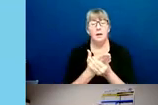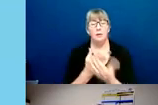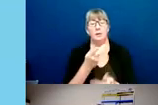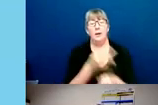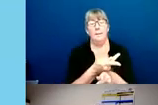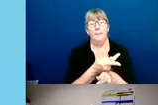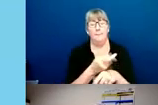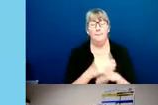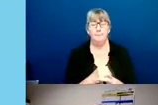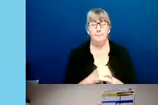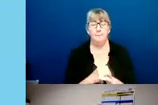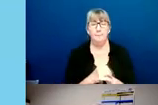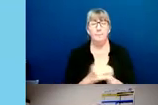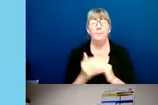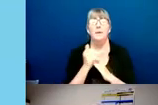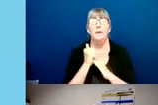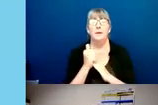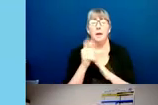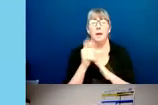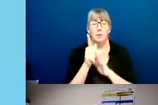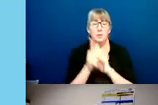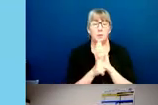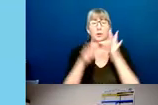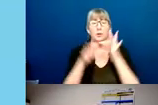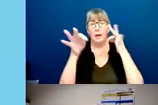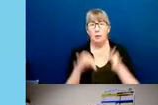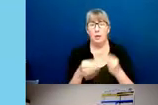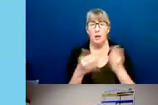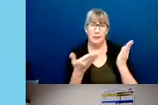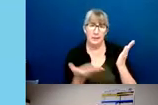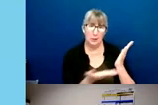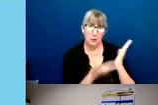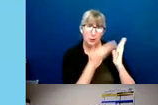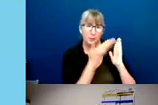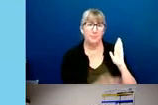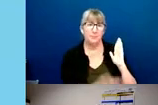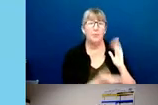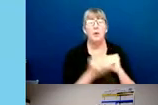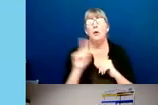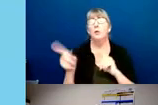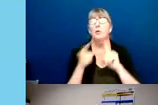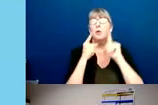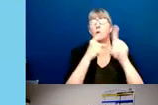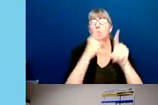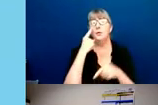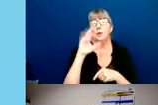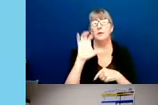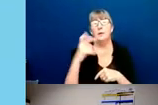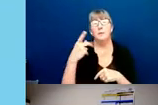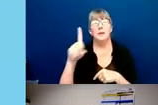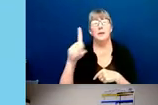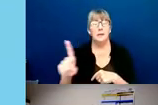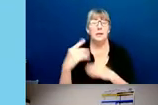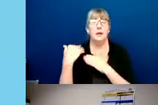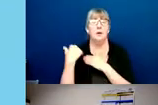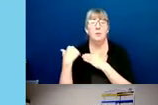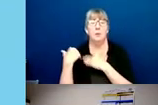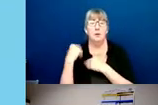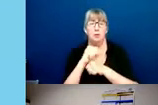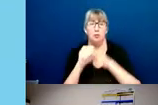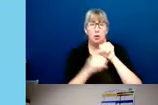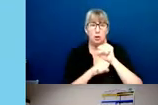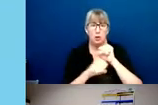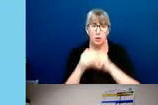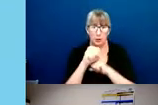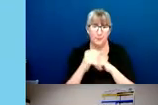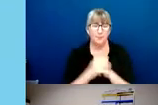The guiding principles are also outlined here. They are the overarching goals for CPD's accountability structure. These